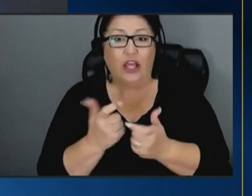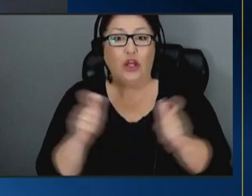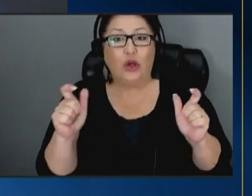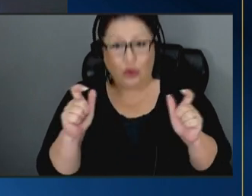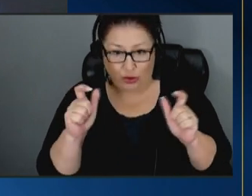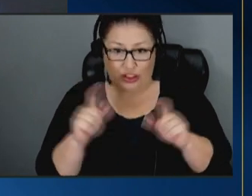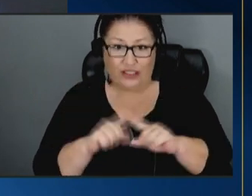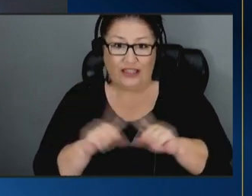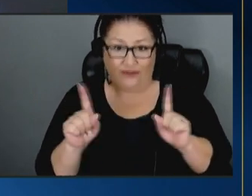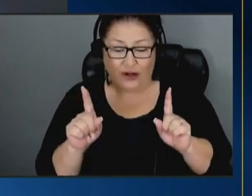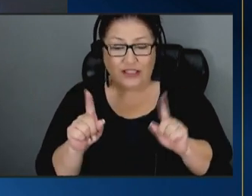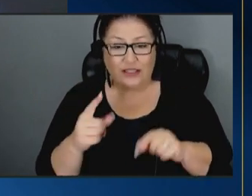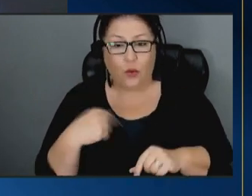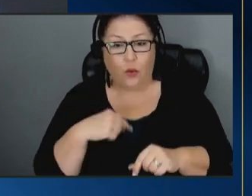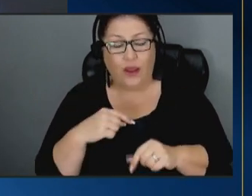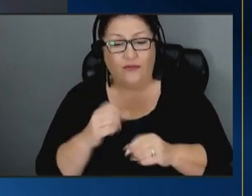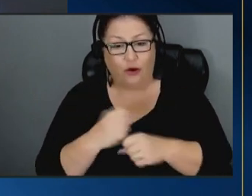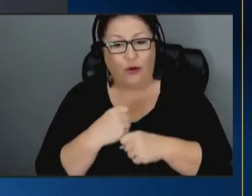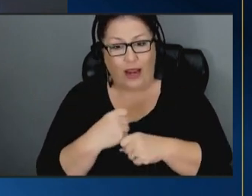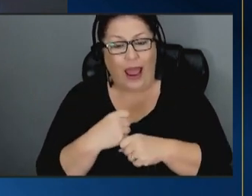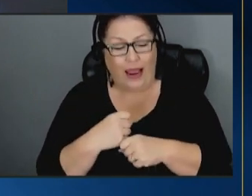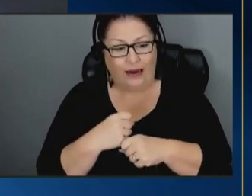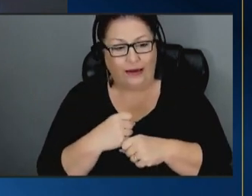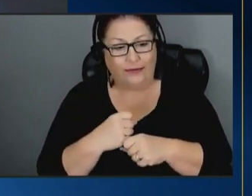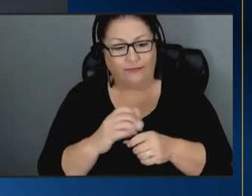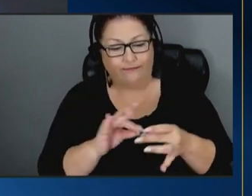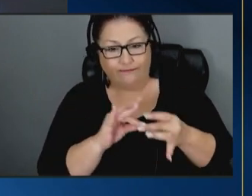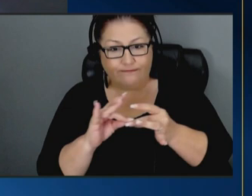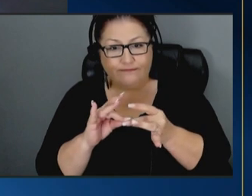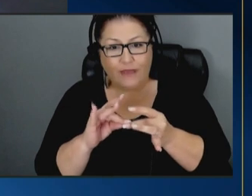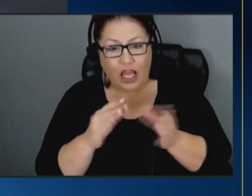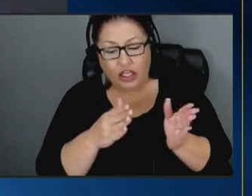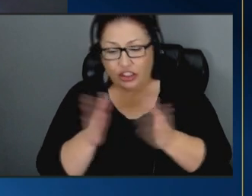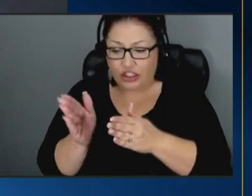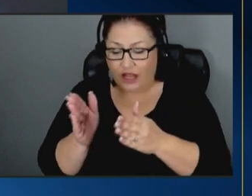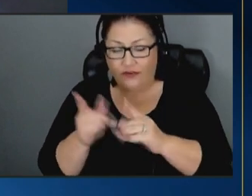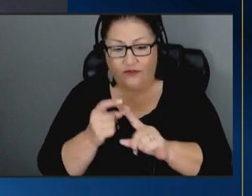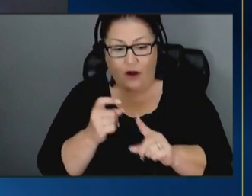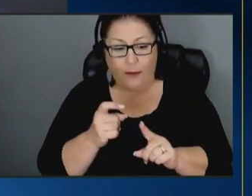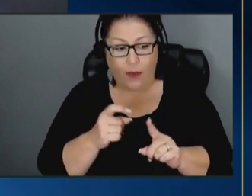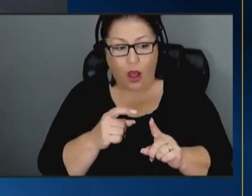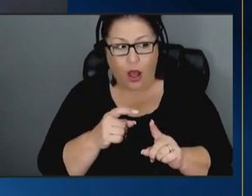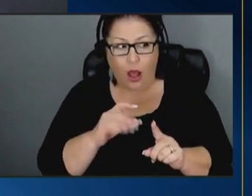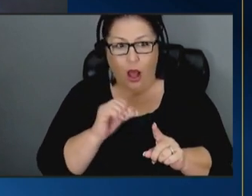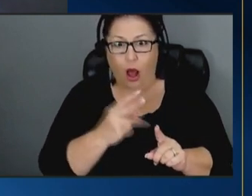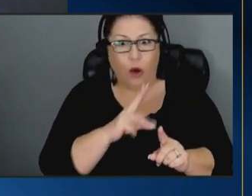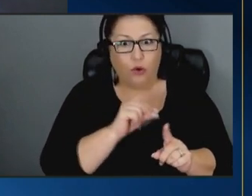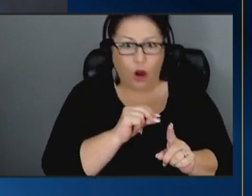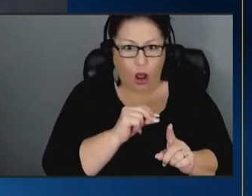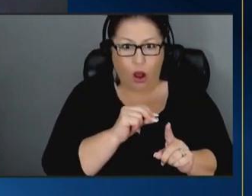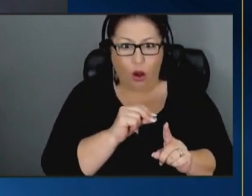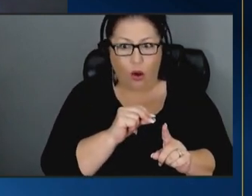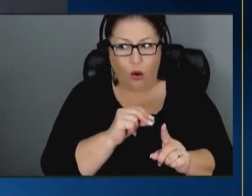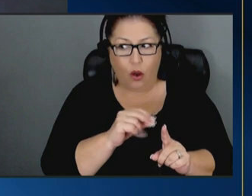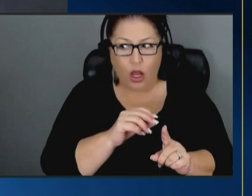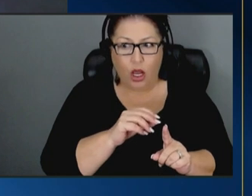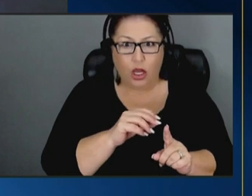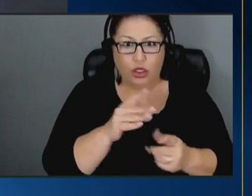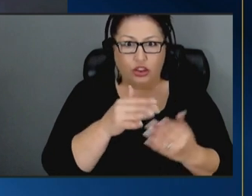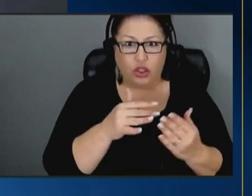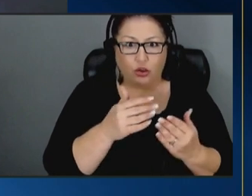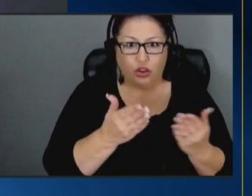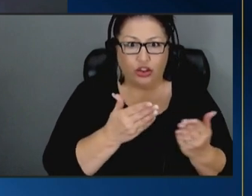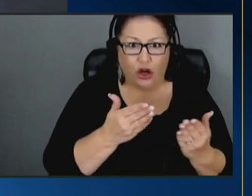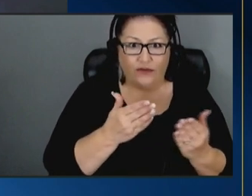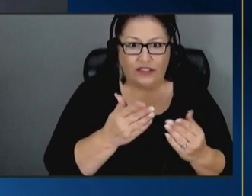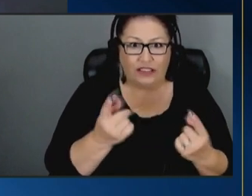we've created a paradigm here somewhat shift from oh no there comes uh social services which we call